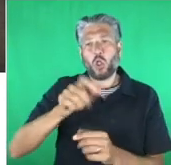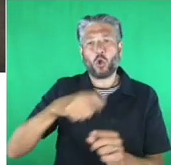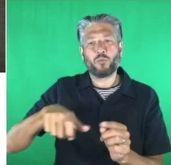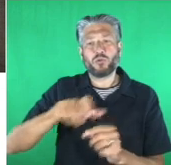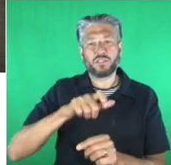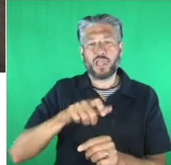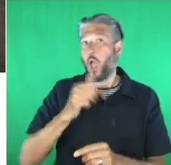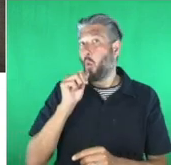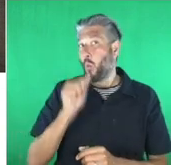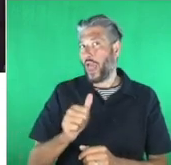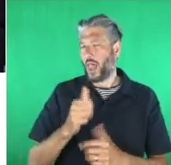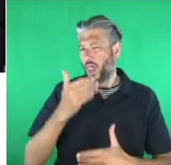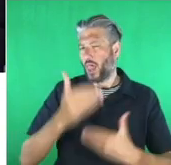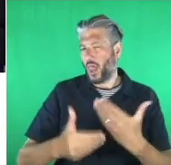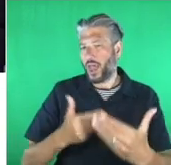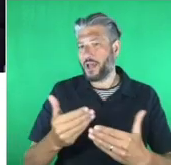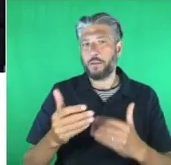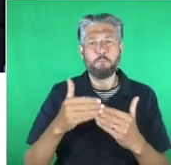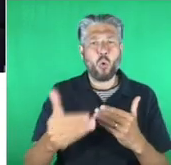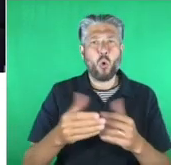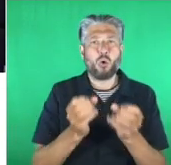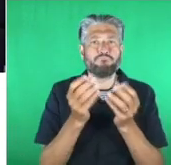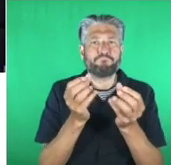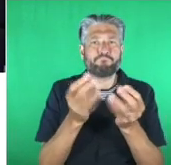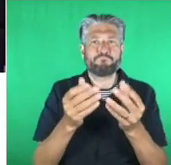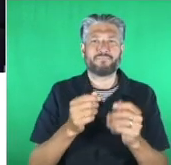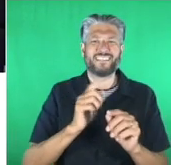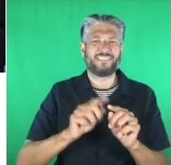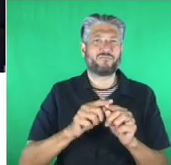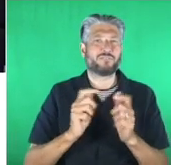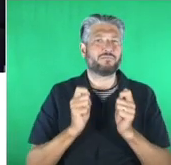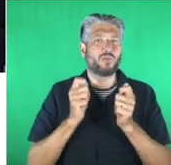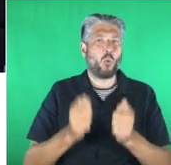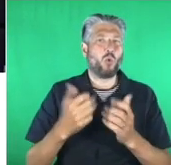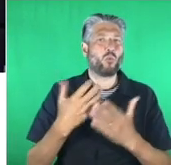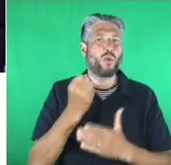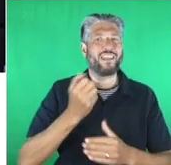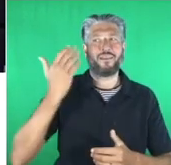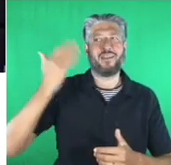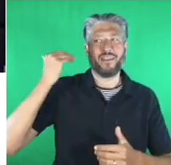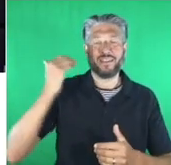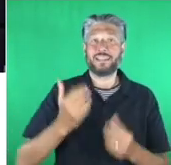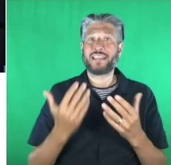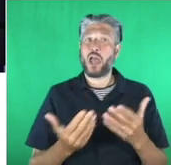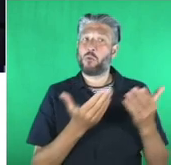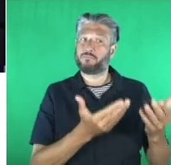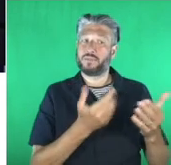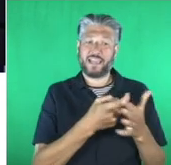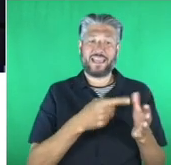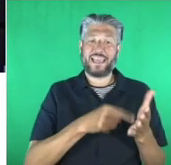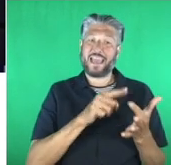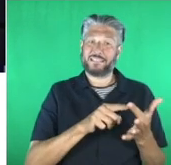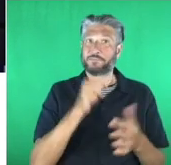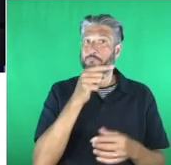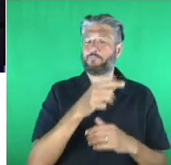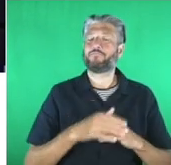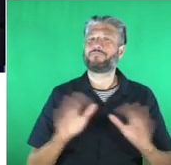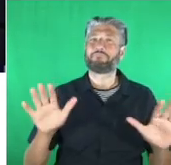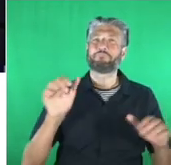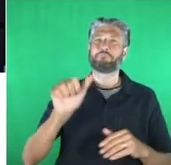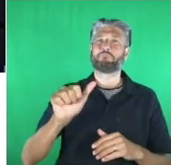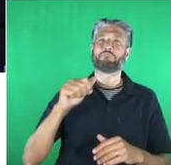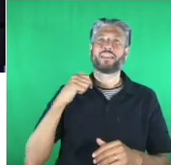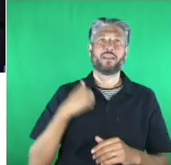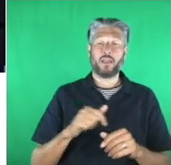find out who's won this year's awards kate yes and who are going to be those superstars of the future because they really are an amazing